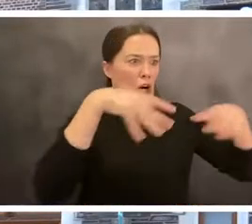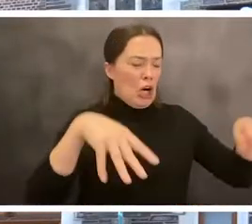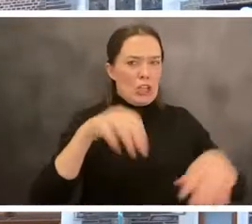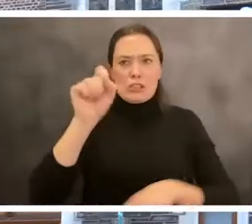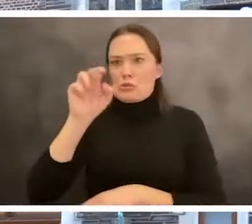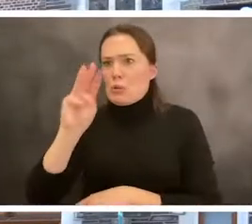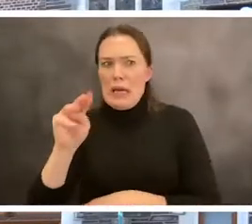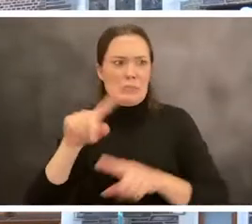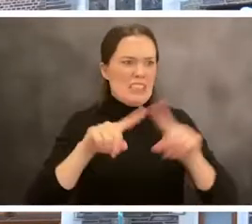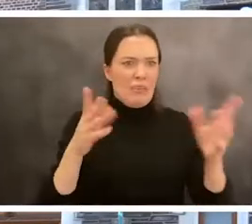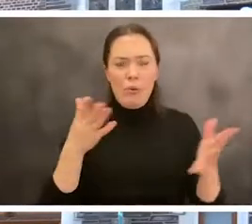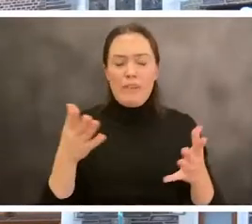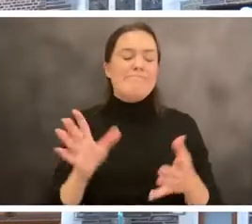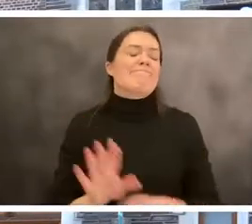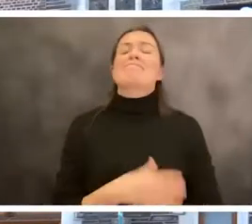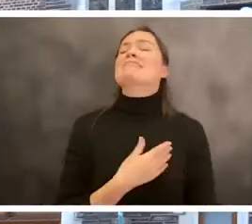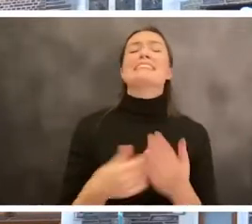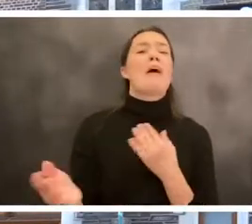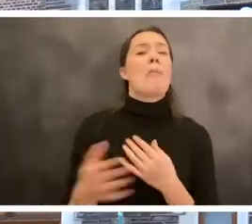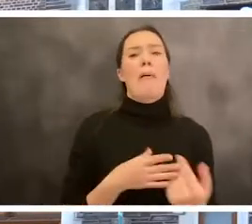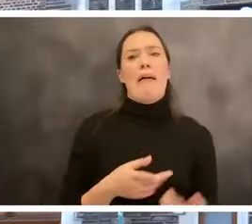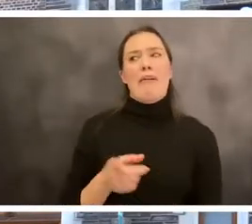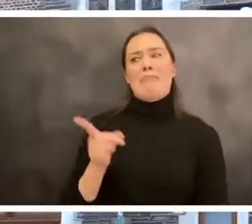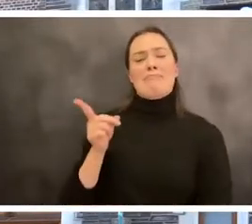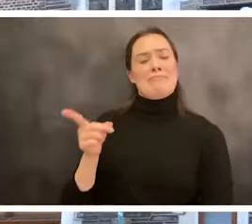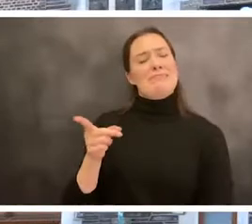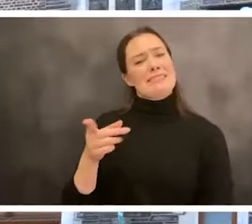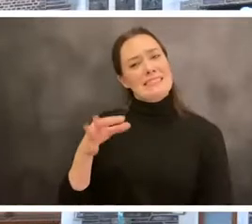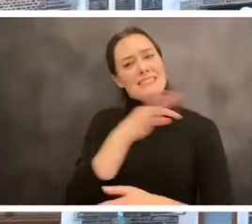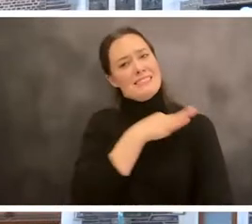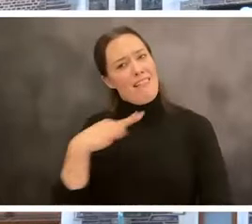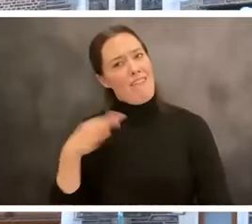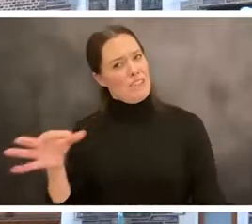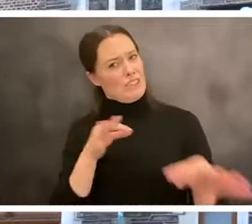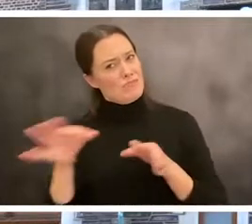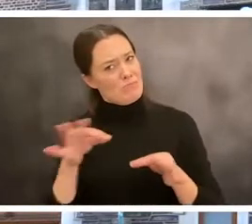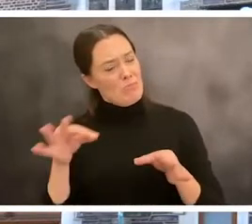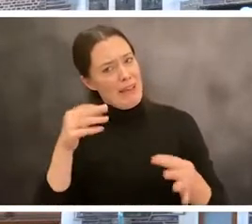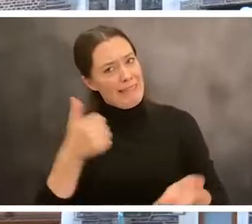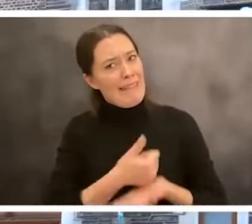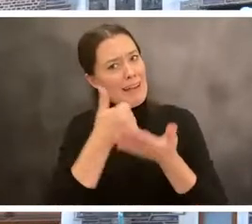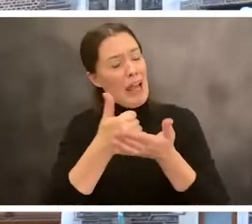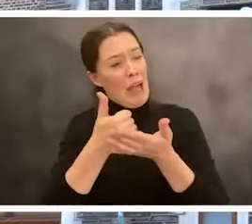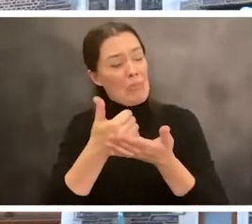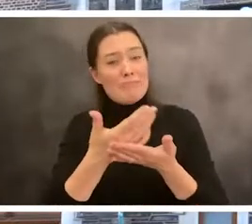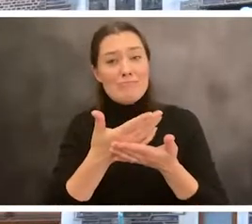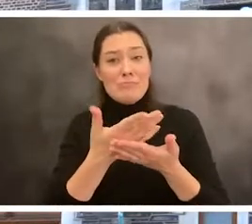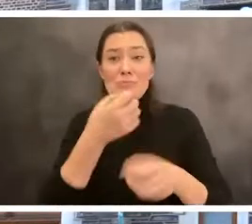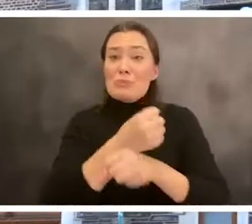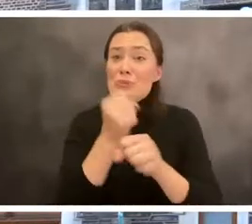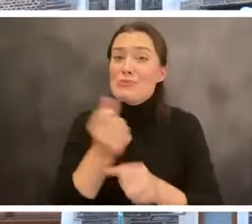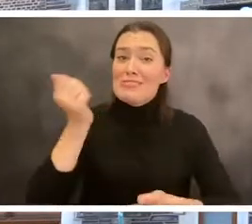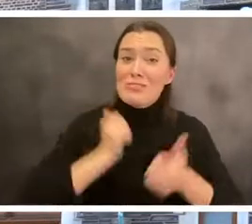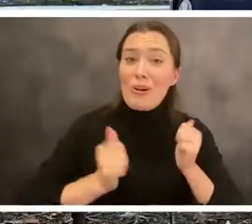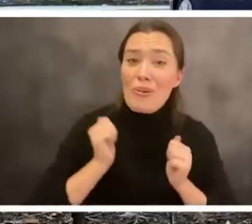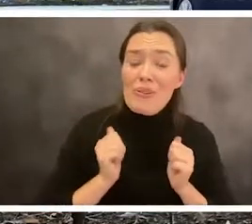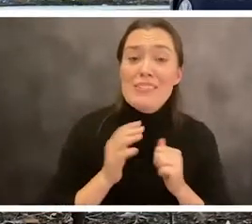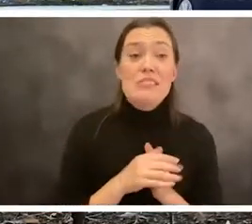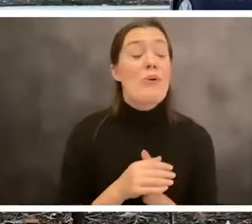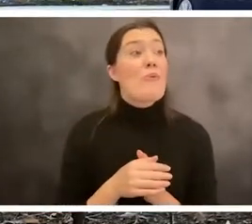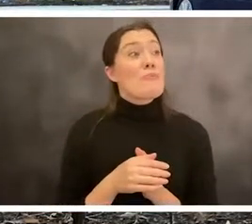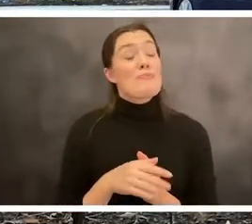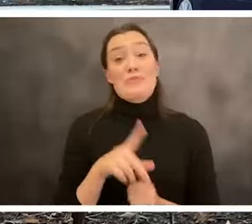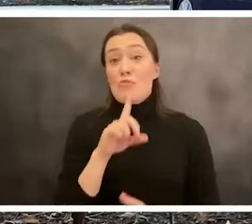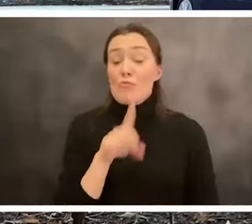didn't matter. They just sort of taught us and, and helped us do this production. And, um, so